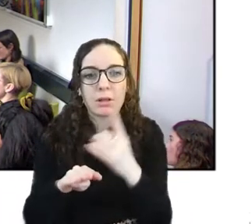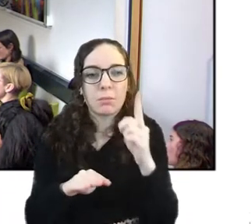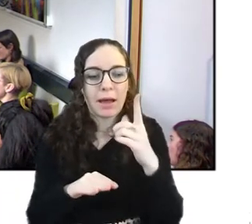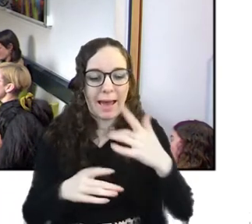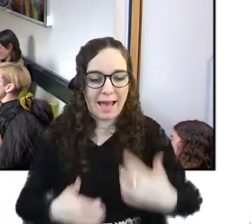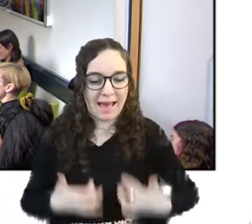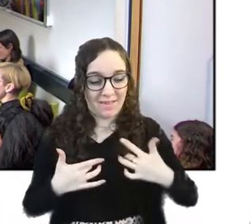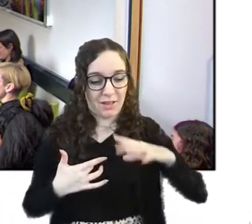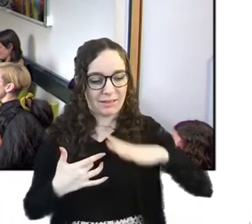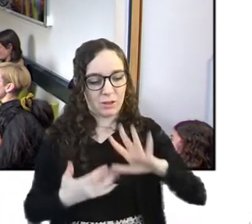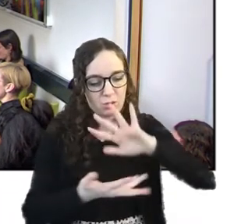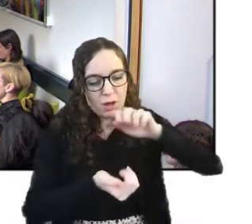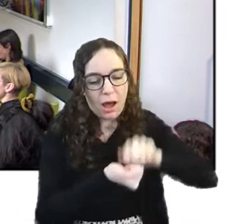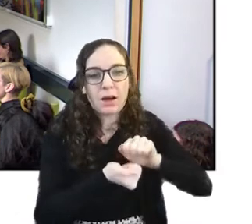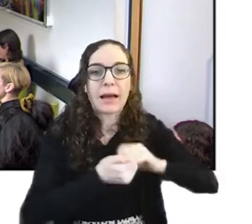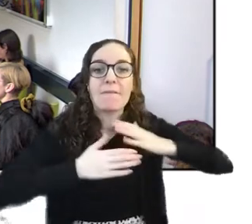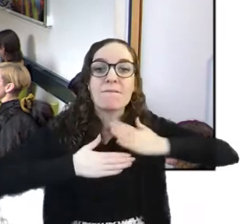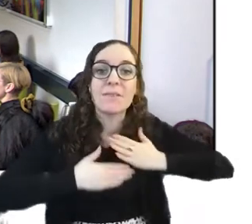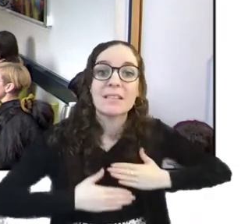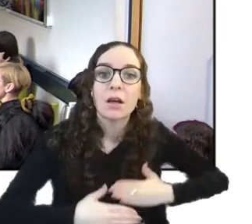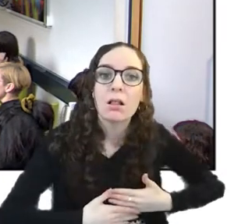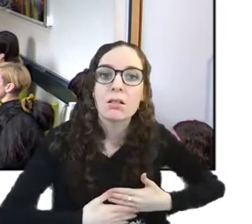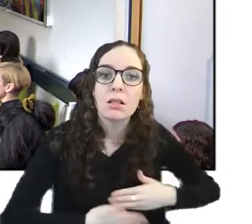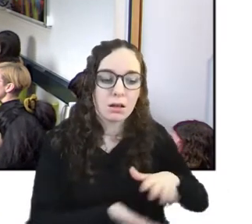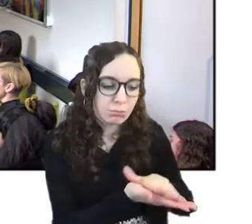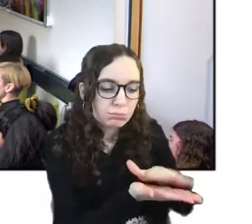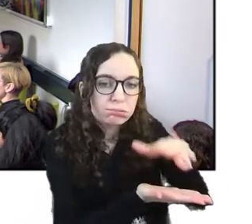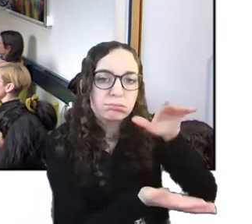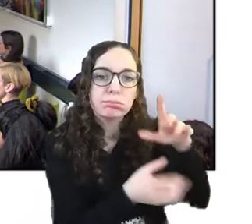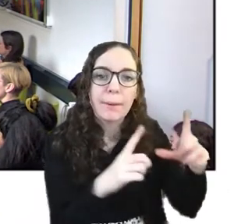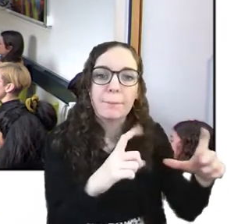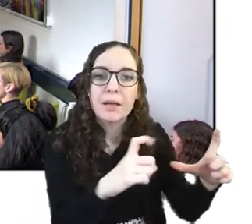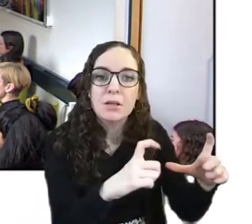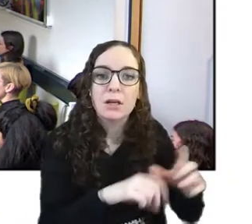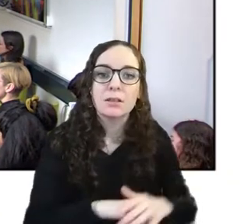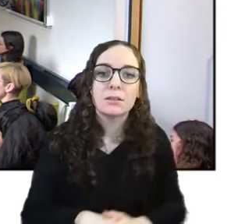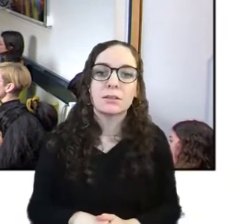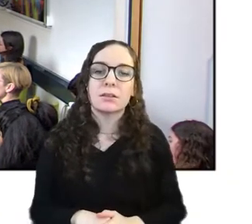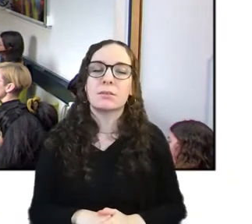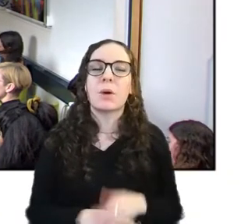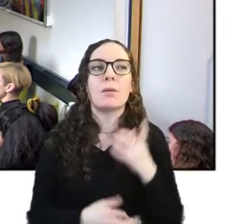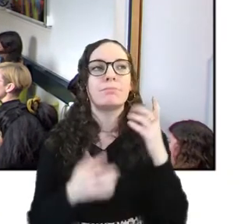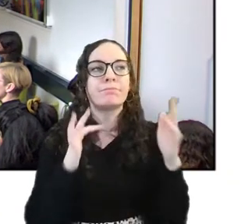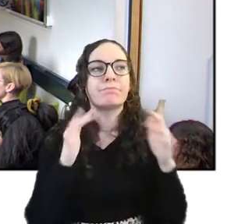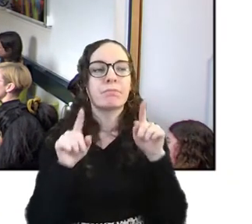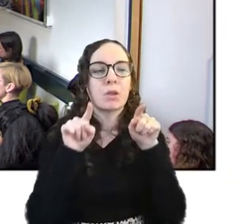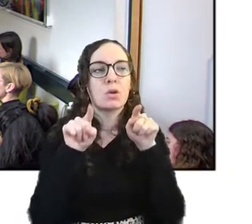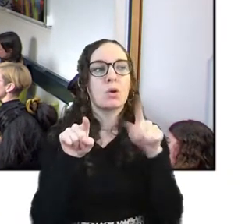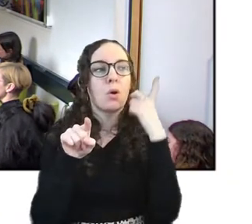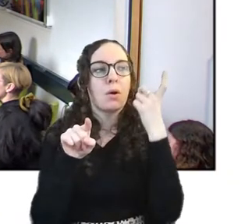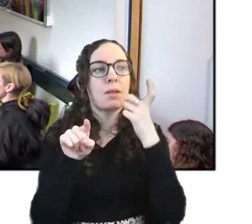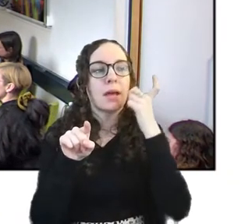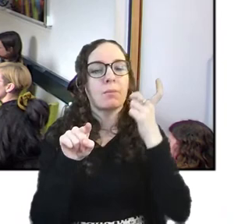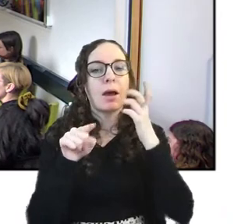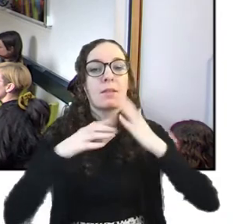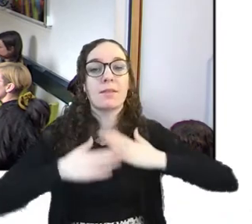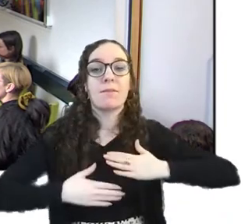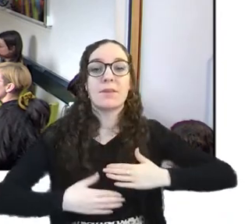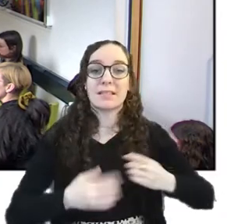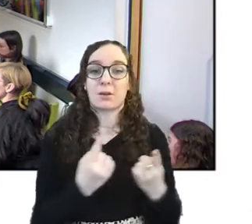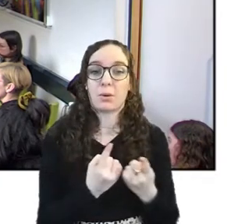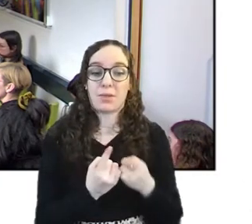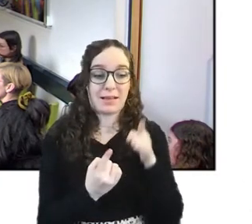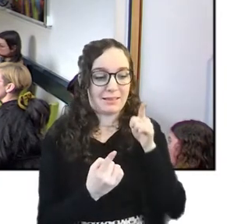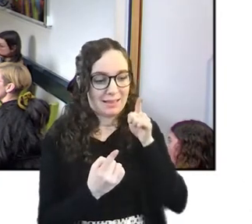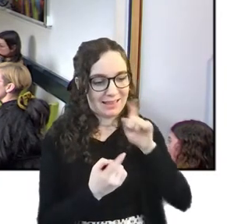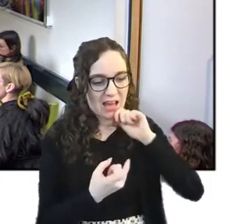ever think about like the physical side of things being like maybe that's the one that's going to last or maybe it's